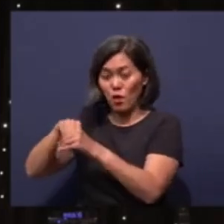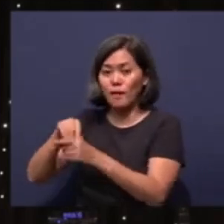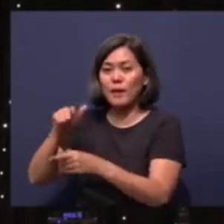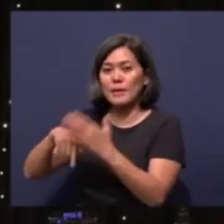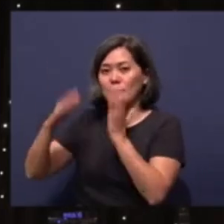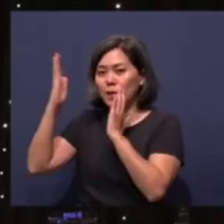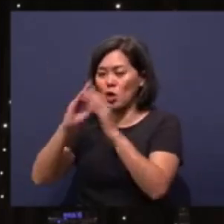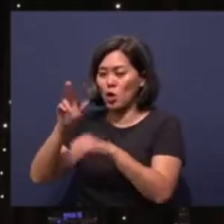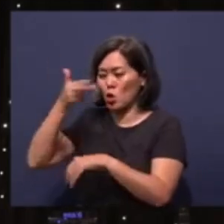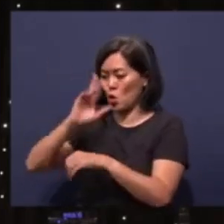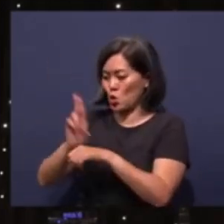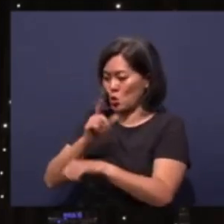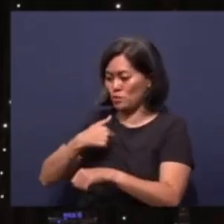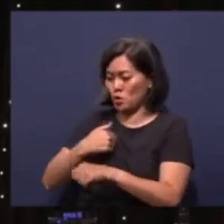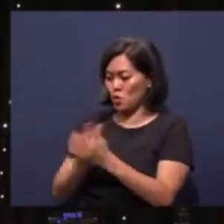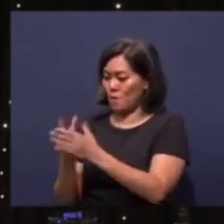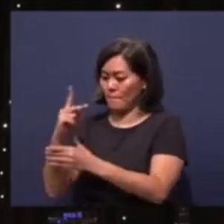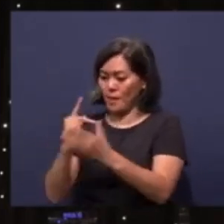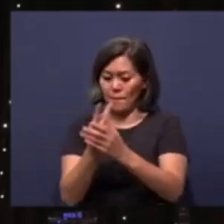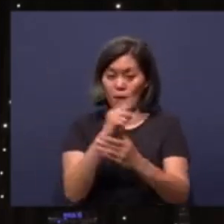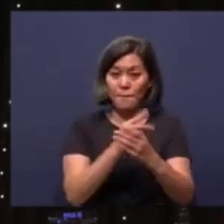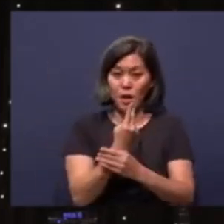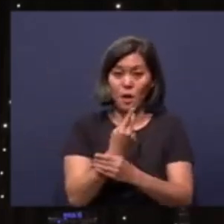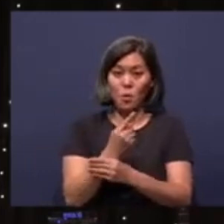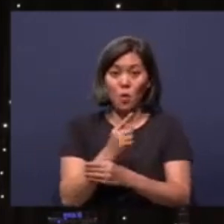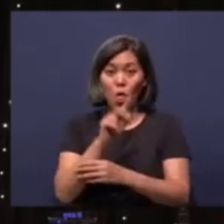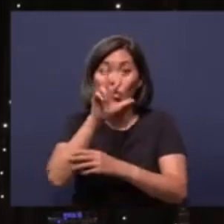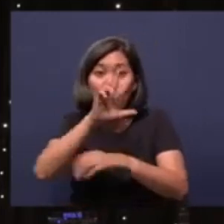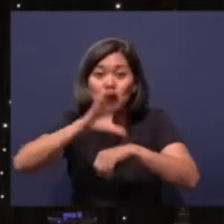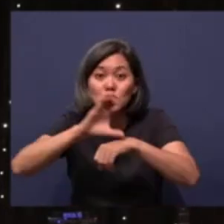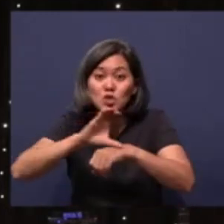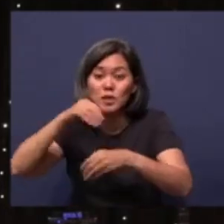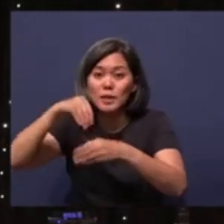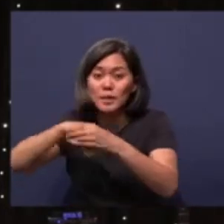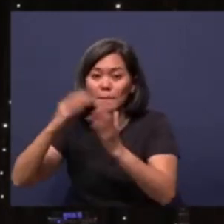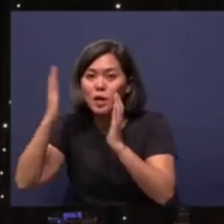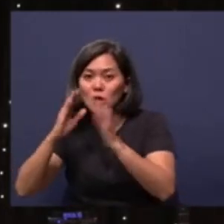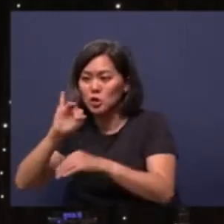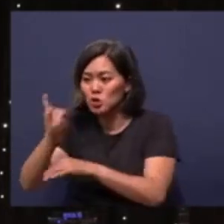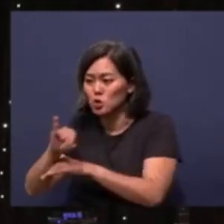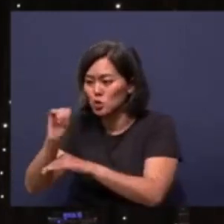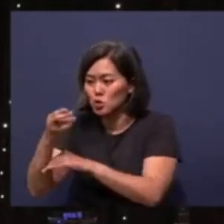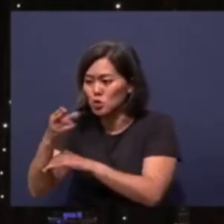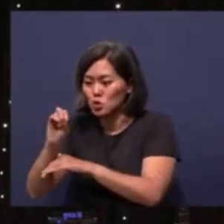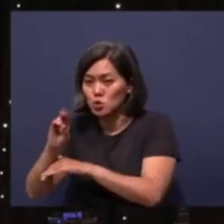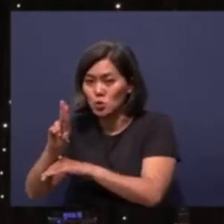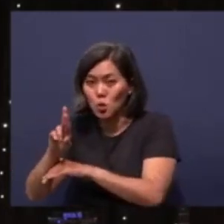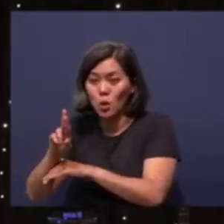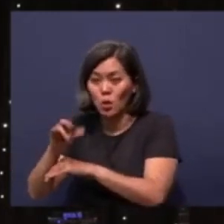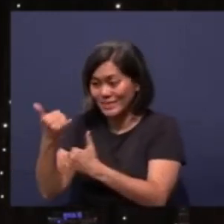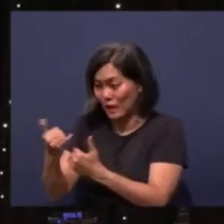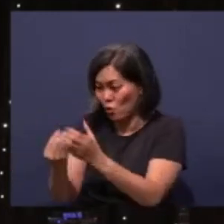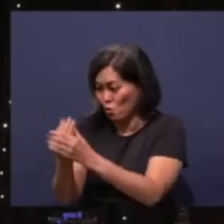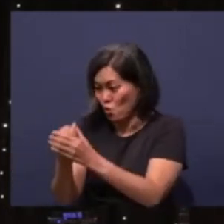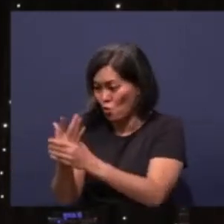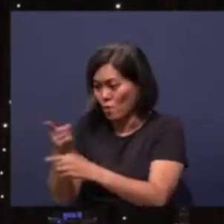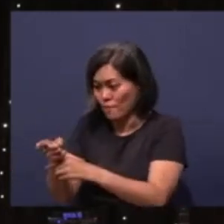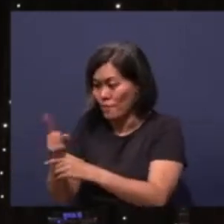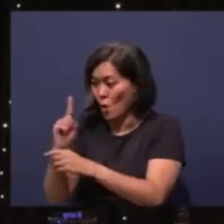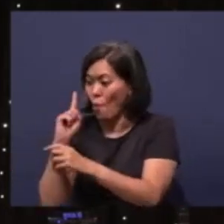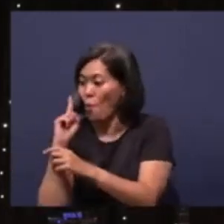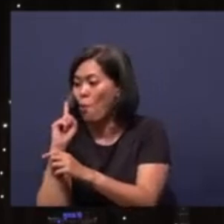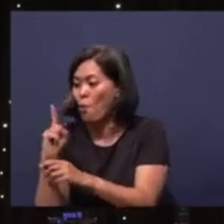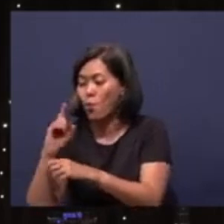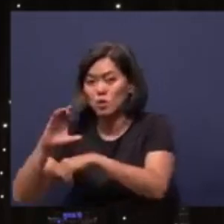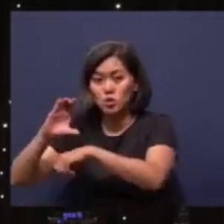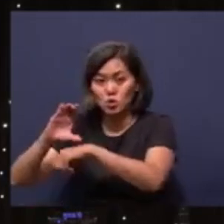God used me to plant three churches in Malaysia, in Johor State only. Now they are growing. And from one of the